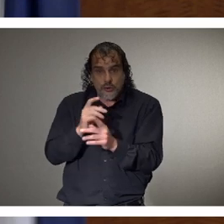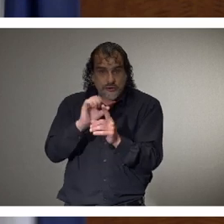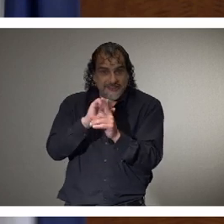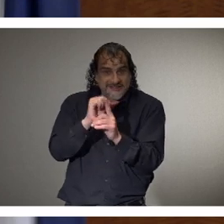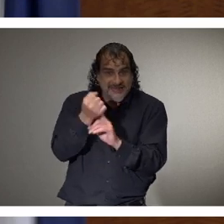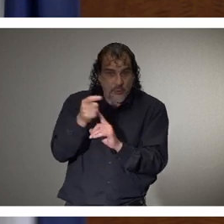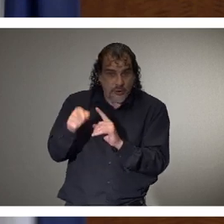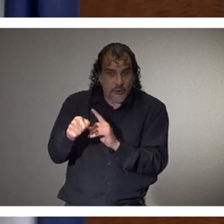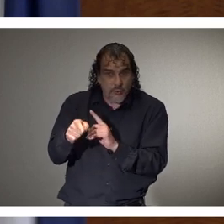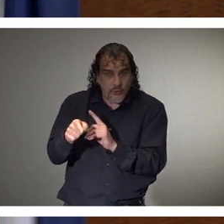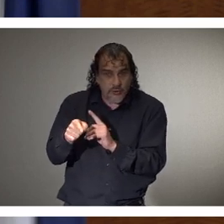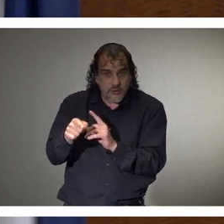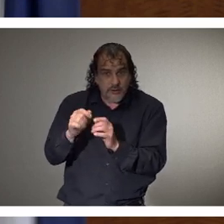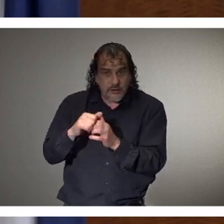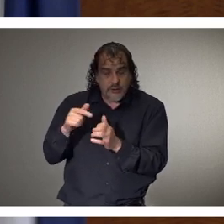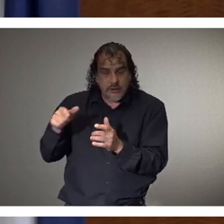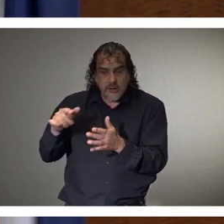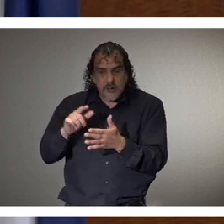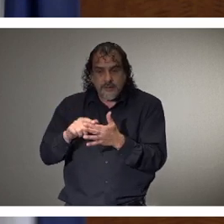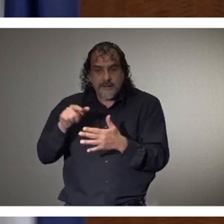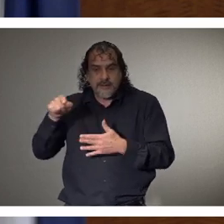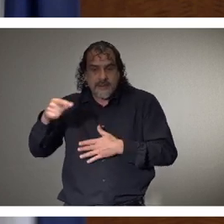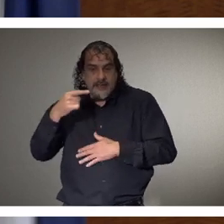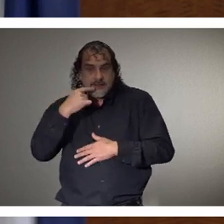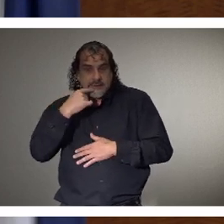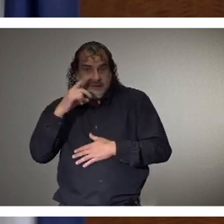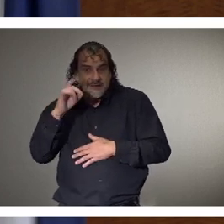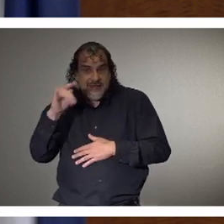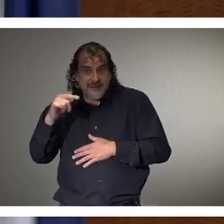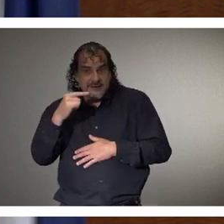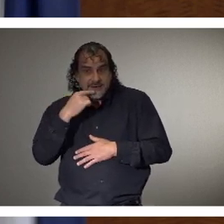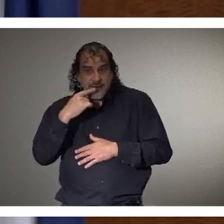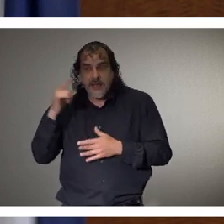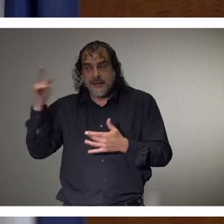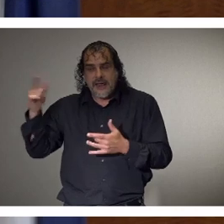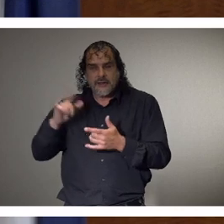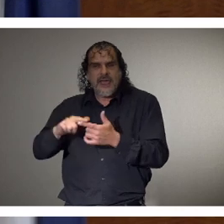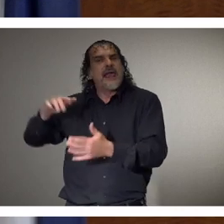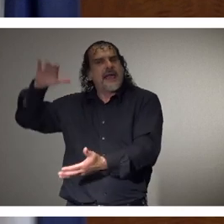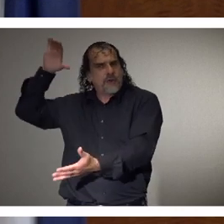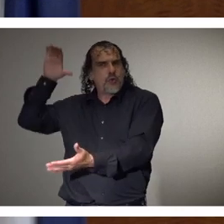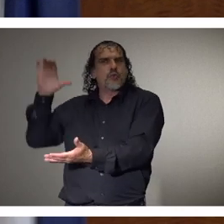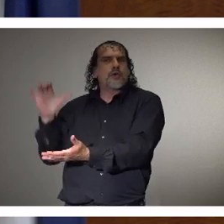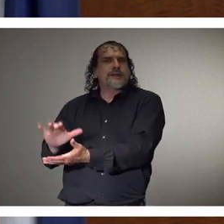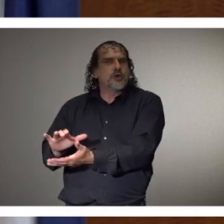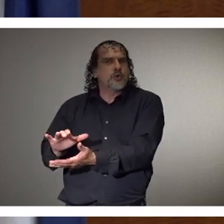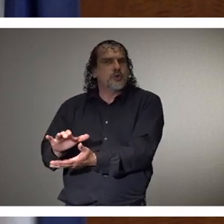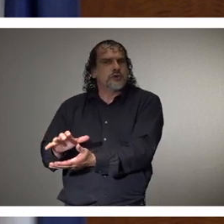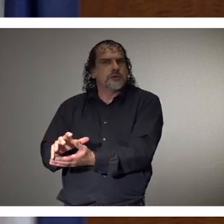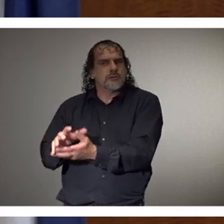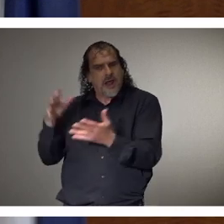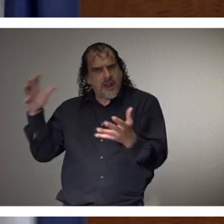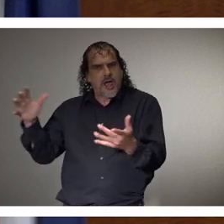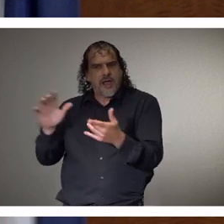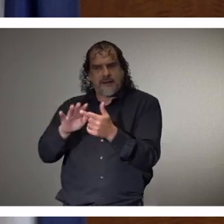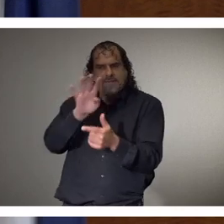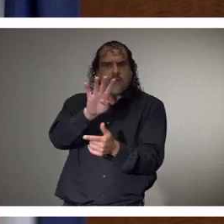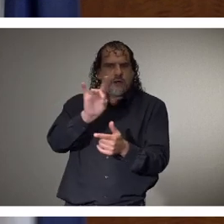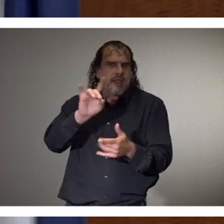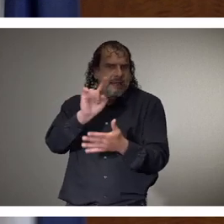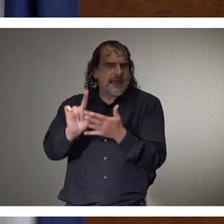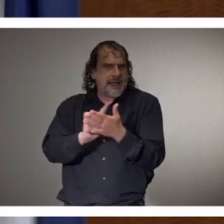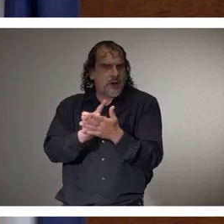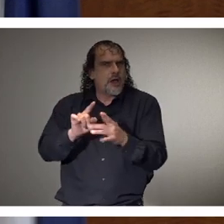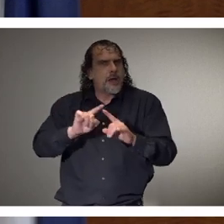dated April 1. Now they significantly reduced their projections in the last 48 hours, but we